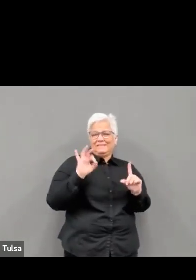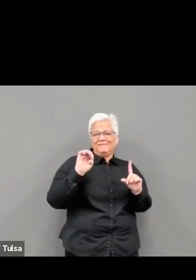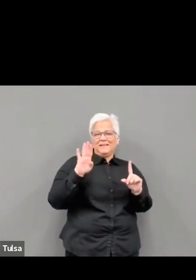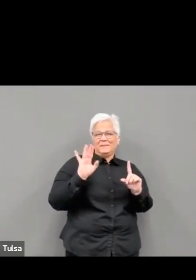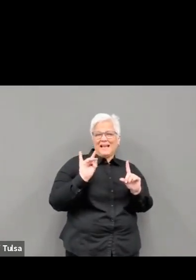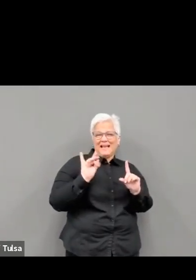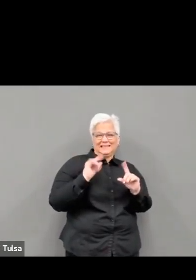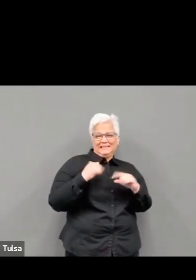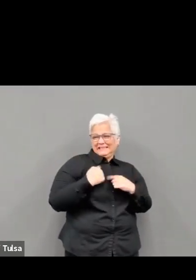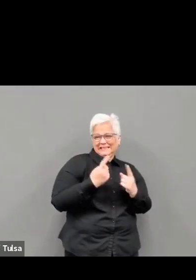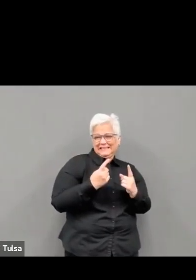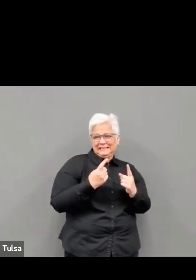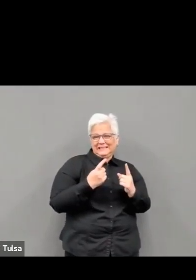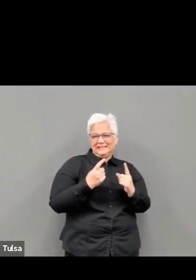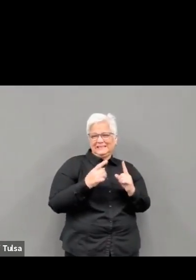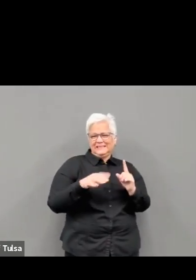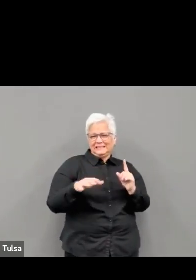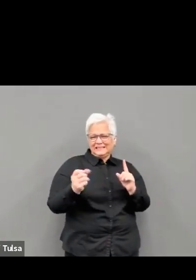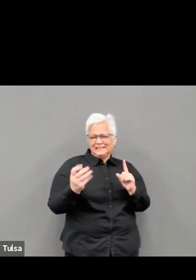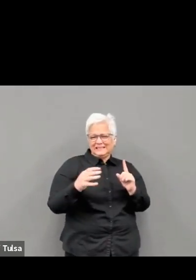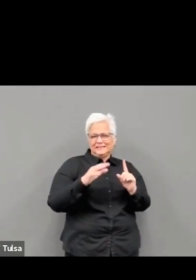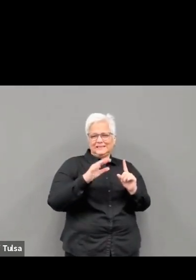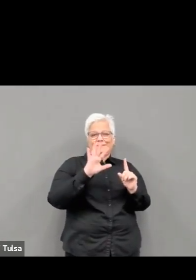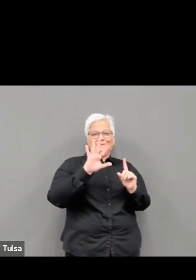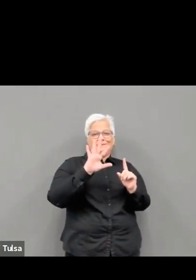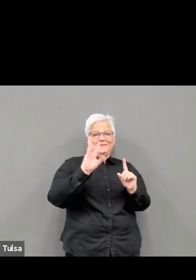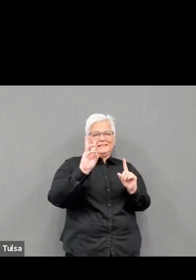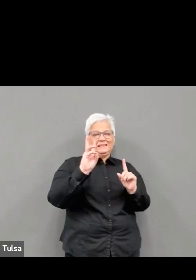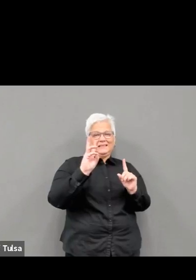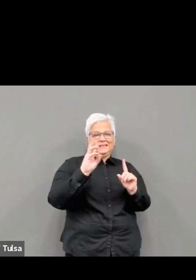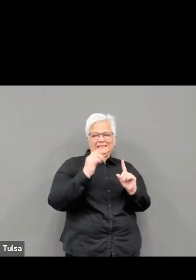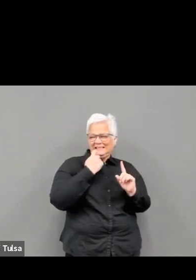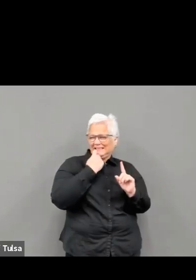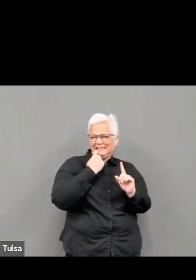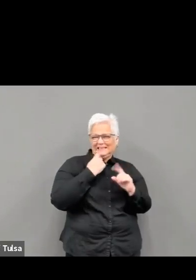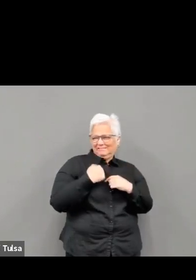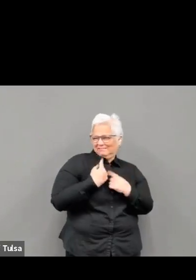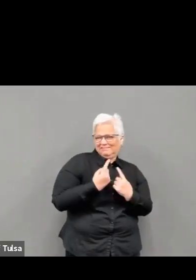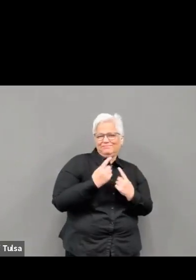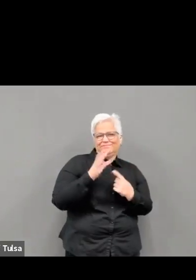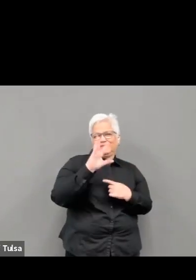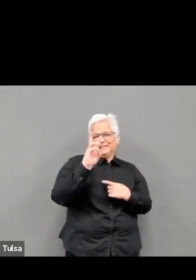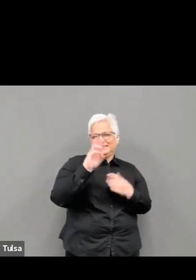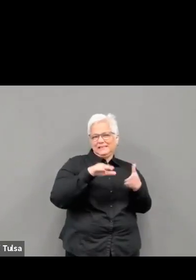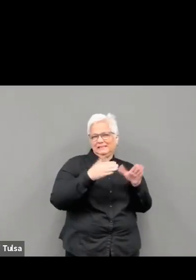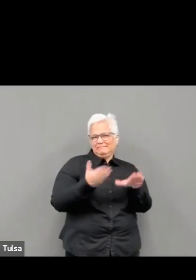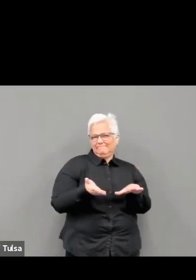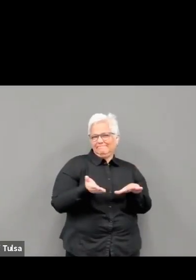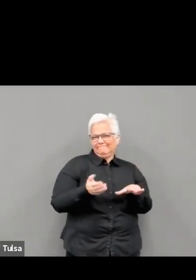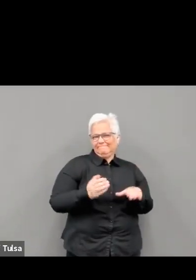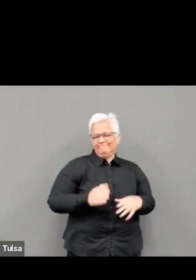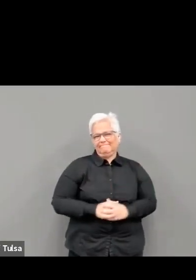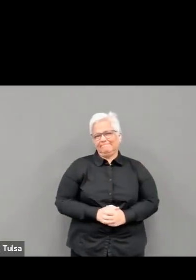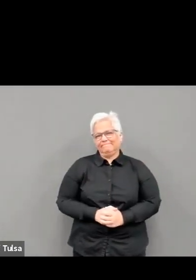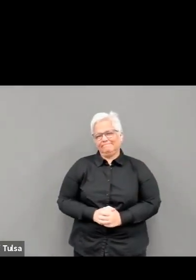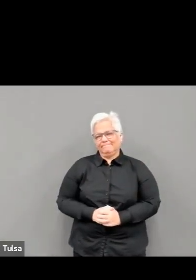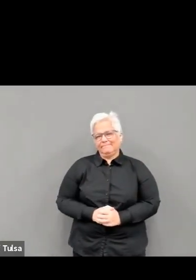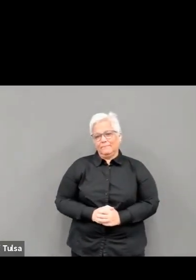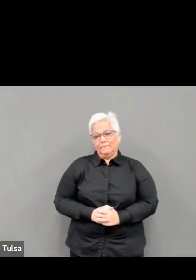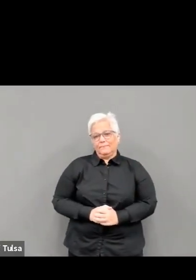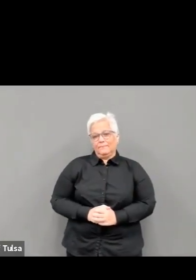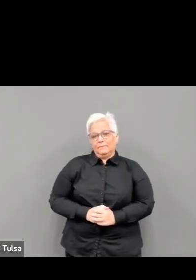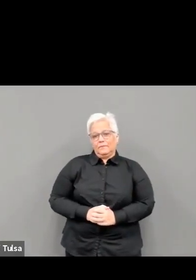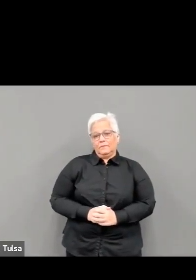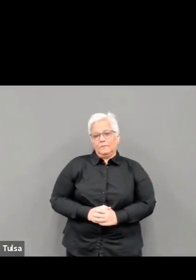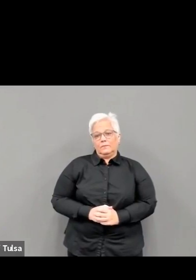have died from COVID-19 through March 2nd. As previously stated, we've had over 71,000 cases in